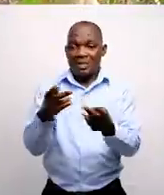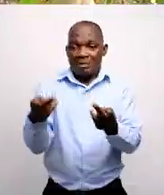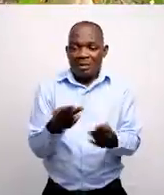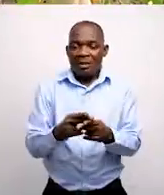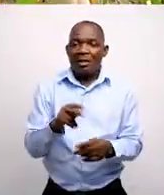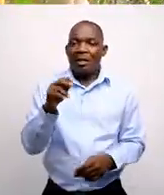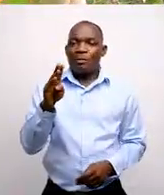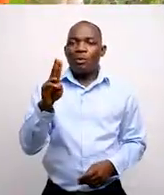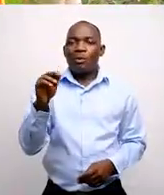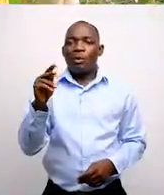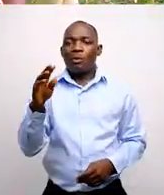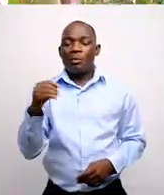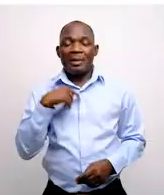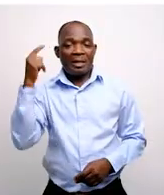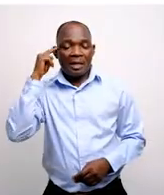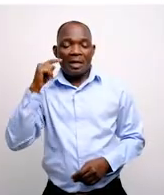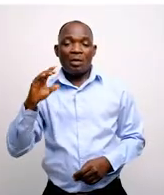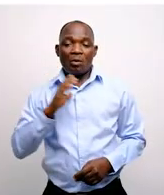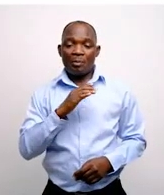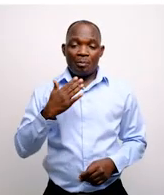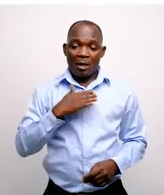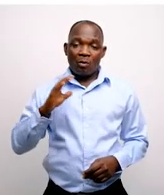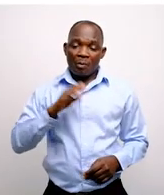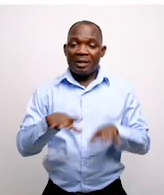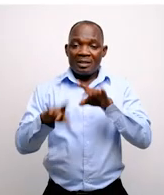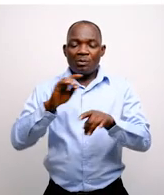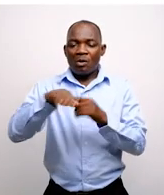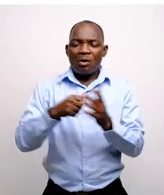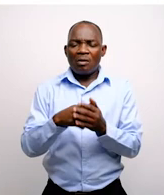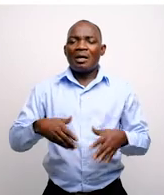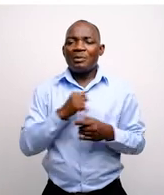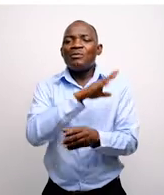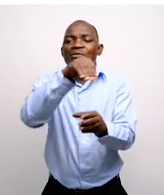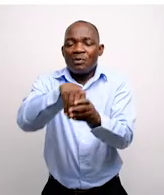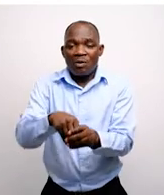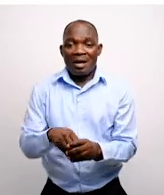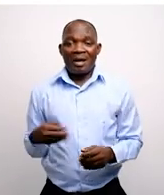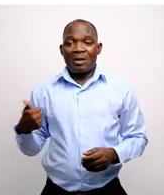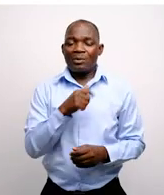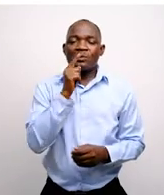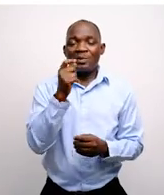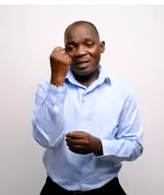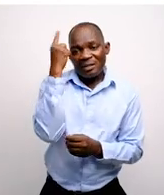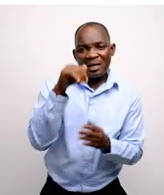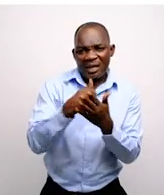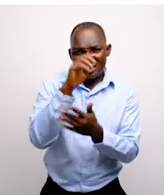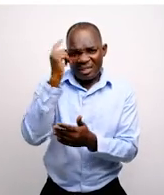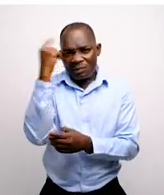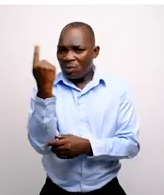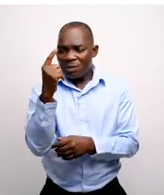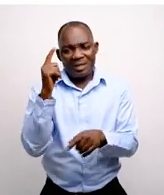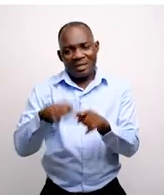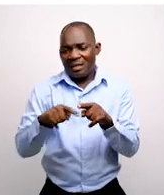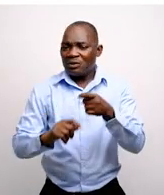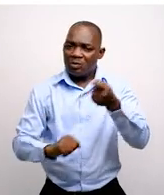in Bokrum. When we heard the community had been selected, we all came on board because we understand the